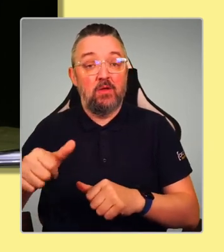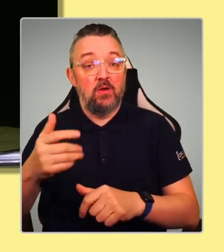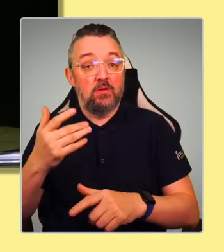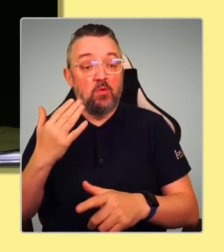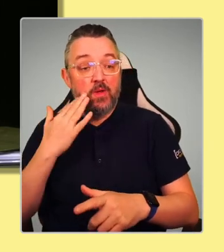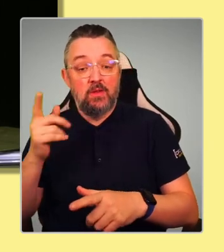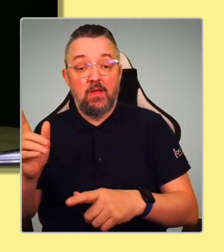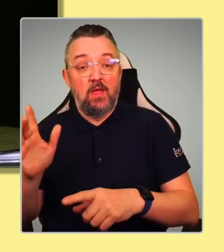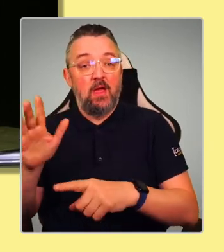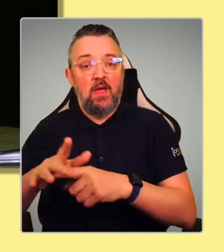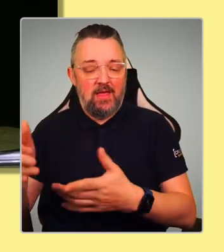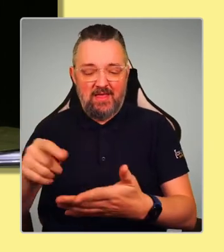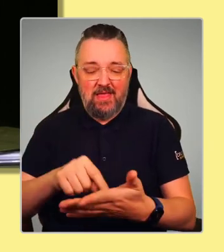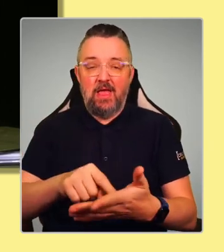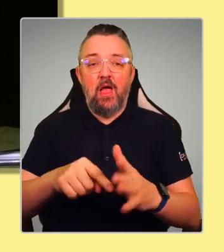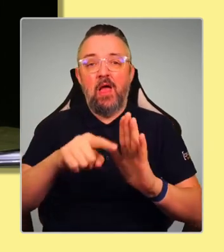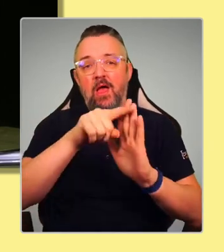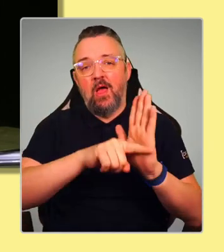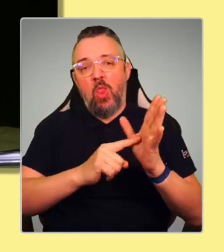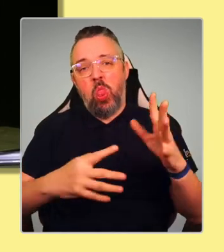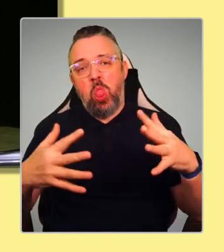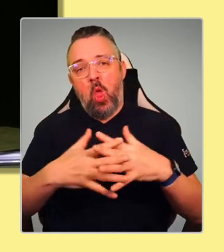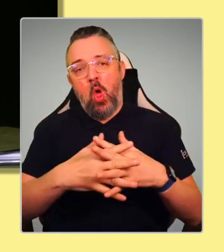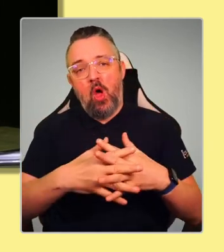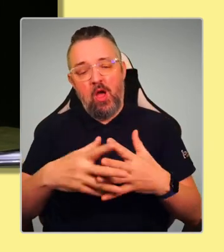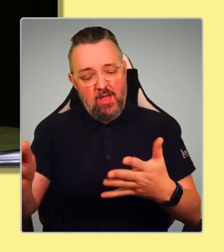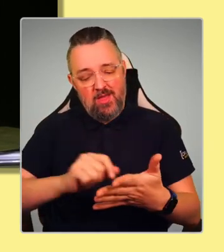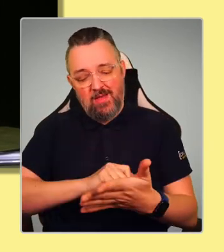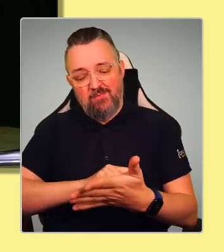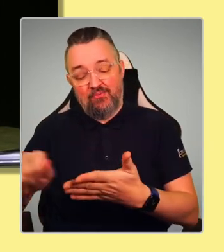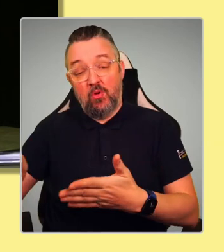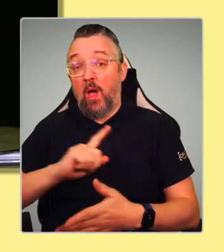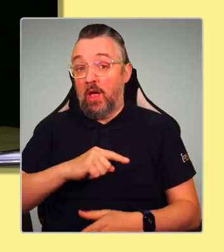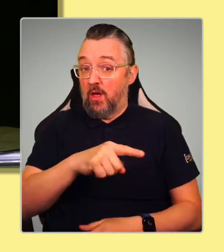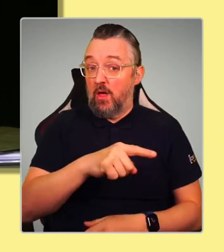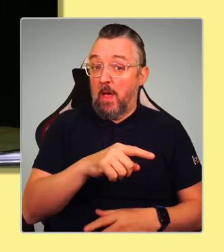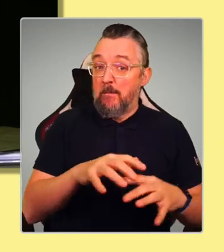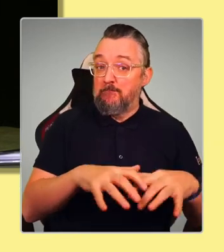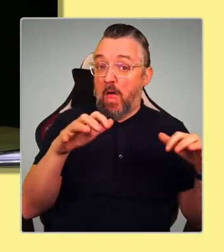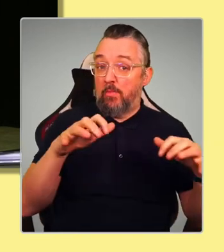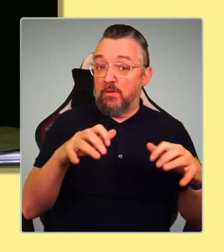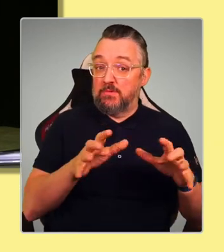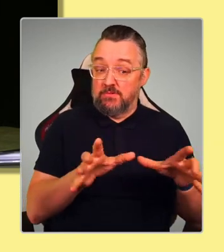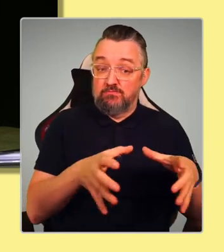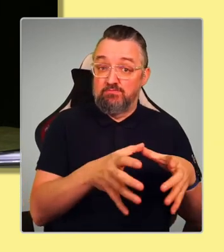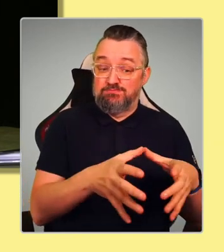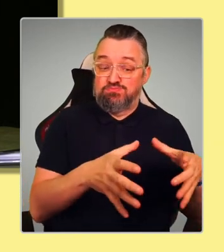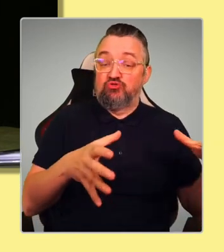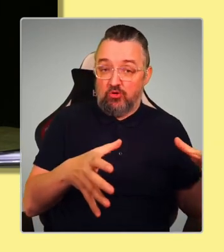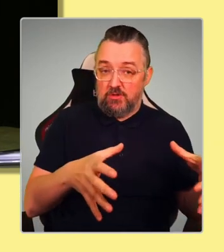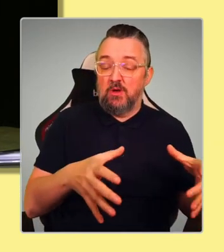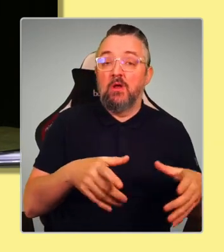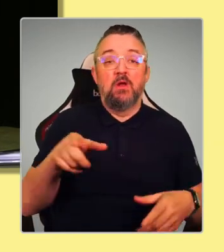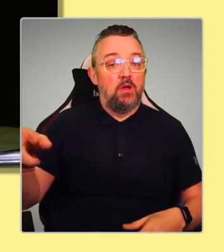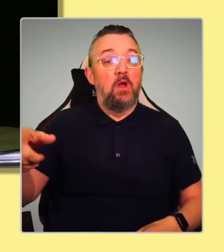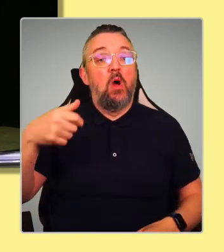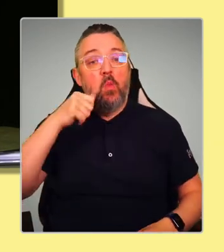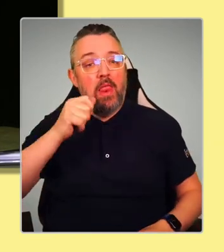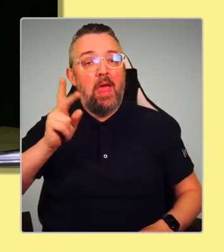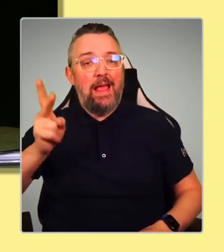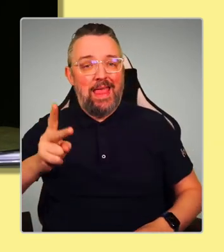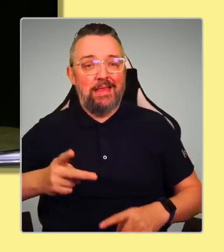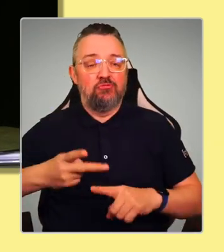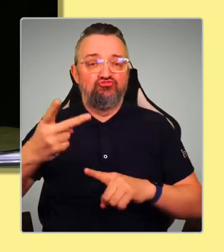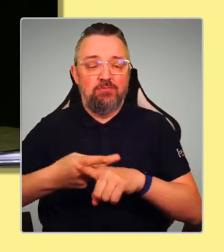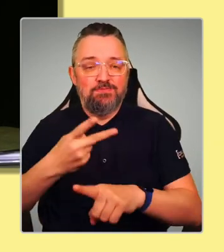through legislation passed by a majority of the parliament, they will come after bill, after bill, after